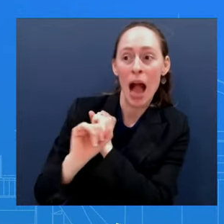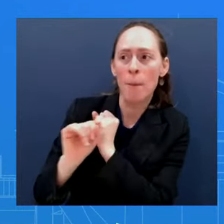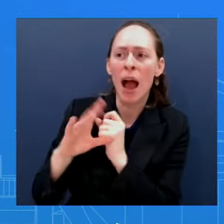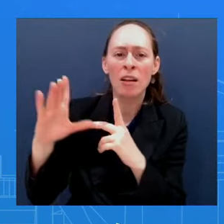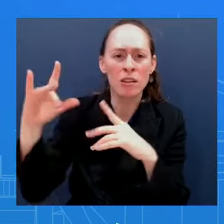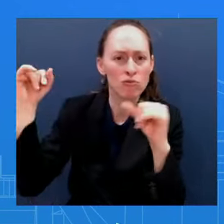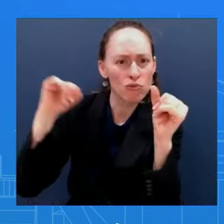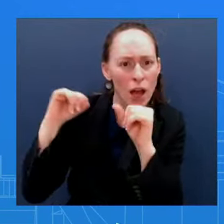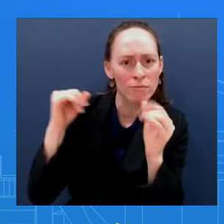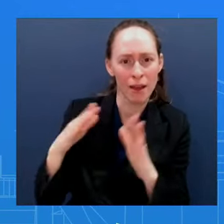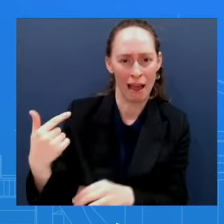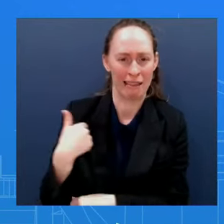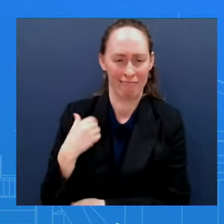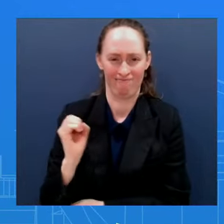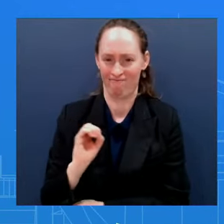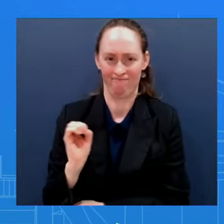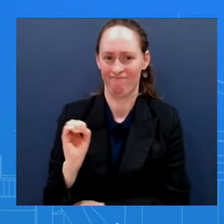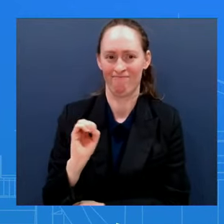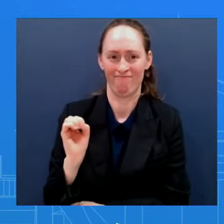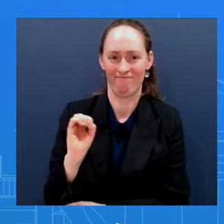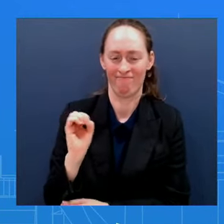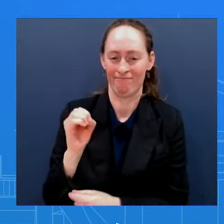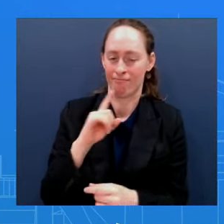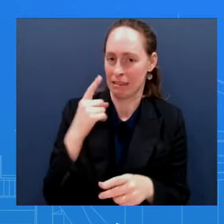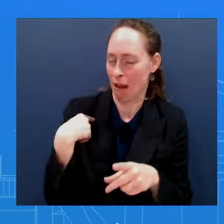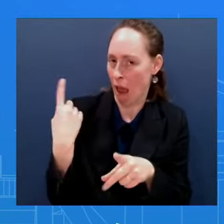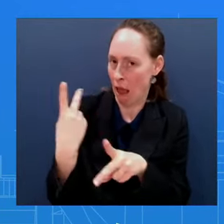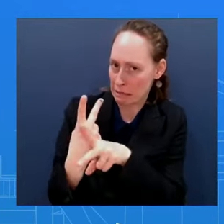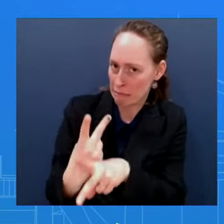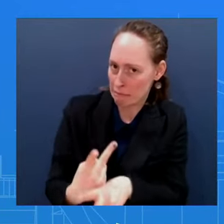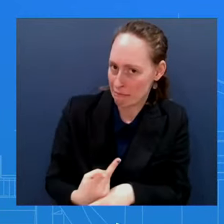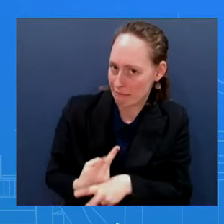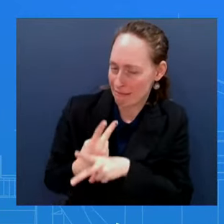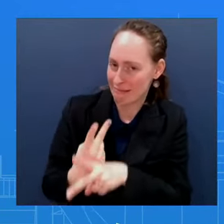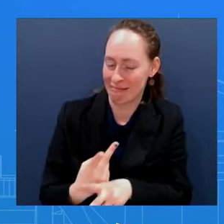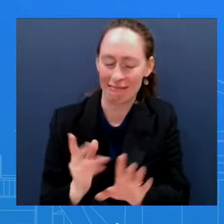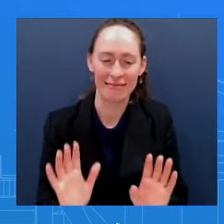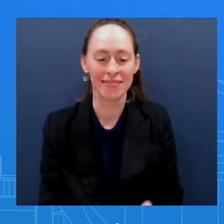as you all did A few follow-ups from the Special Counsel's report last week